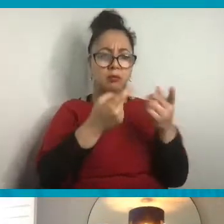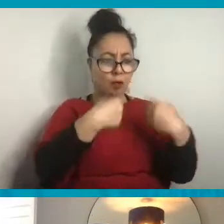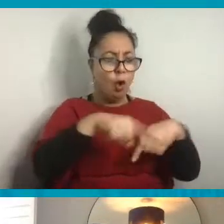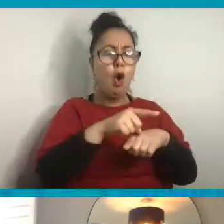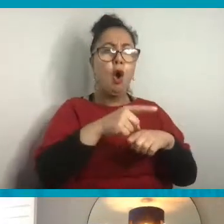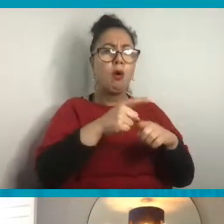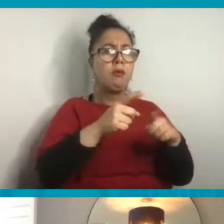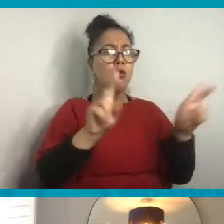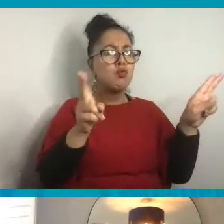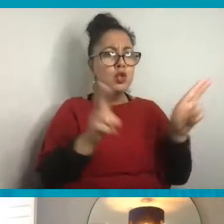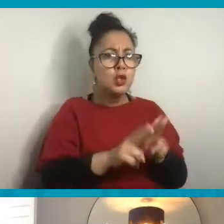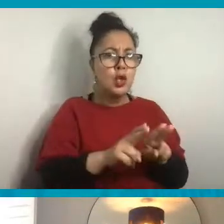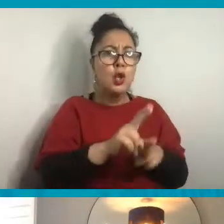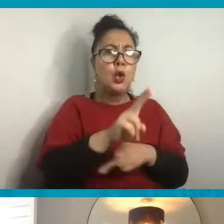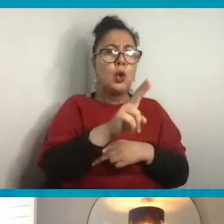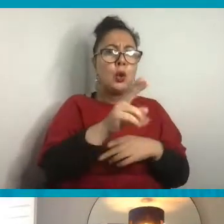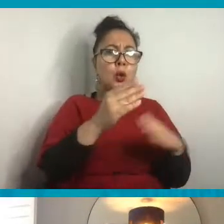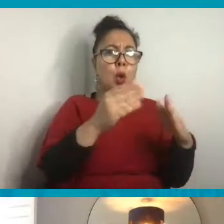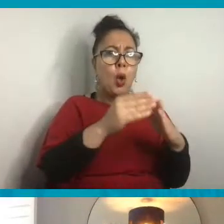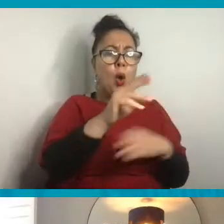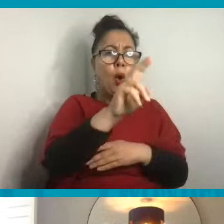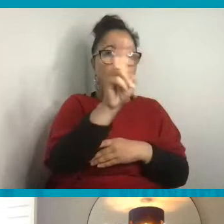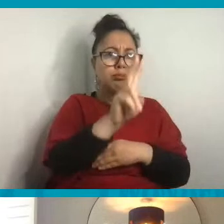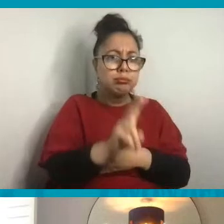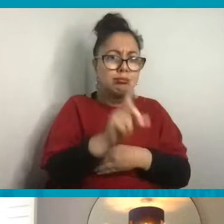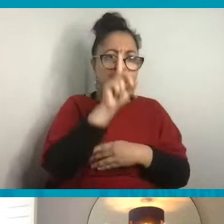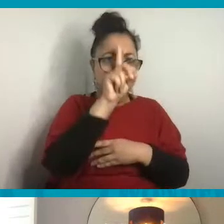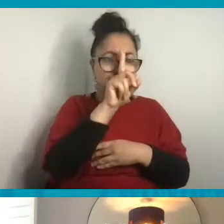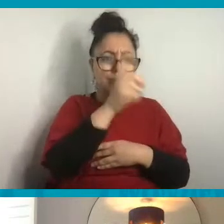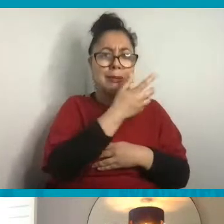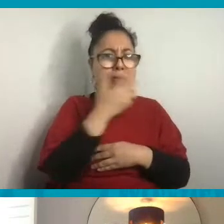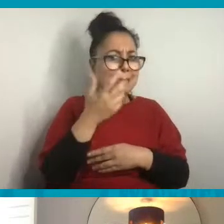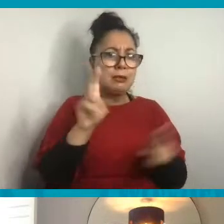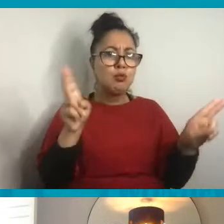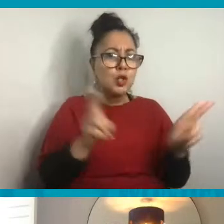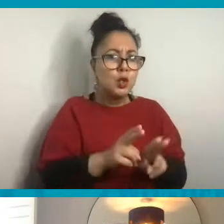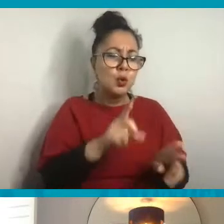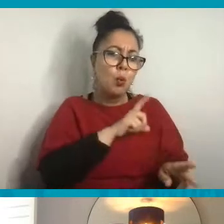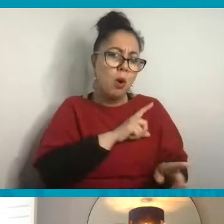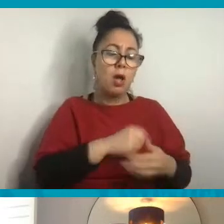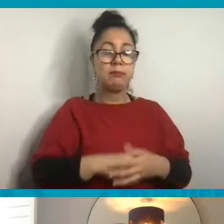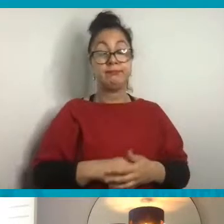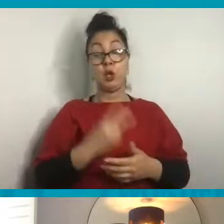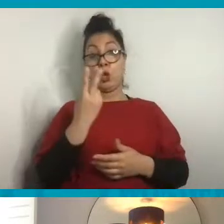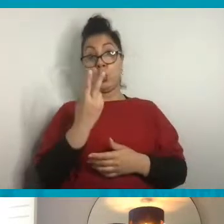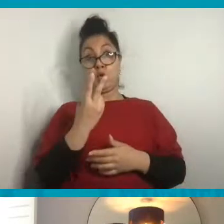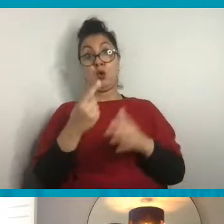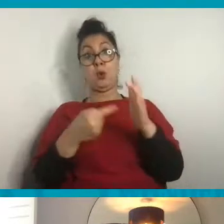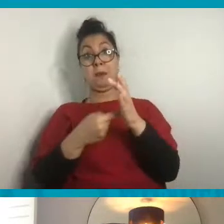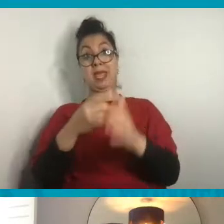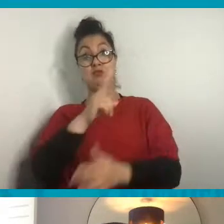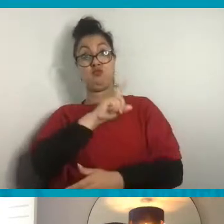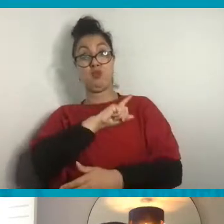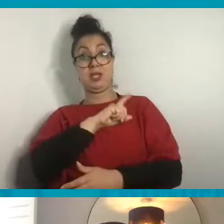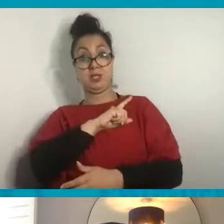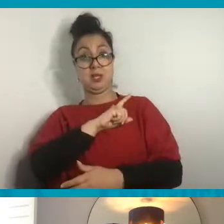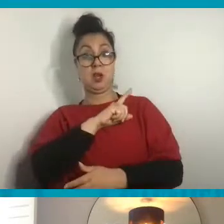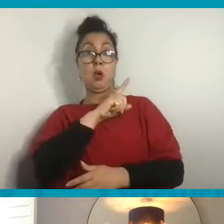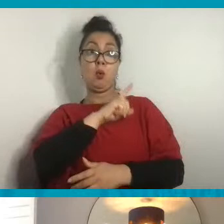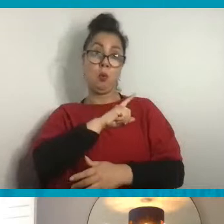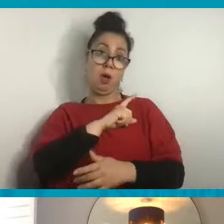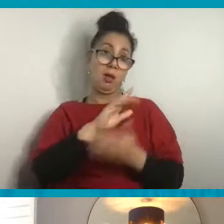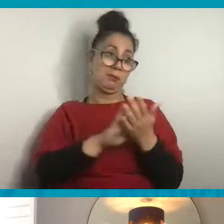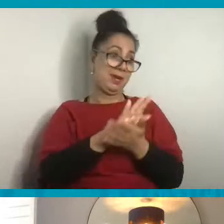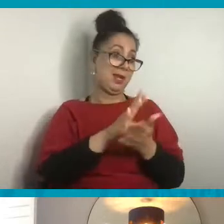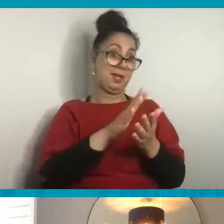Well, I can think about two main reasons. First of all, to reduce the money you spend on